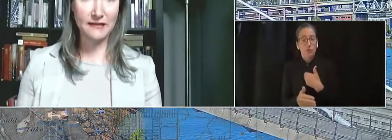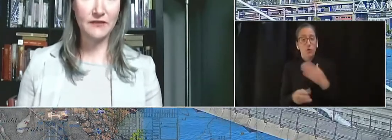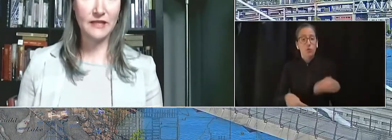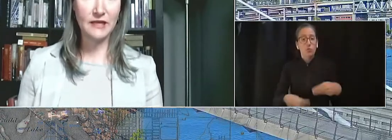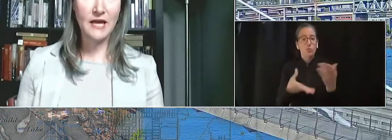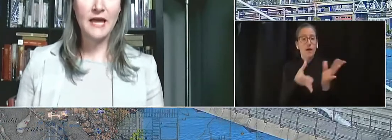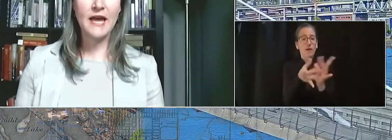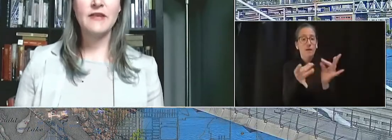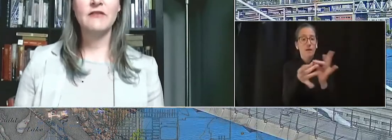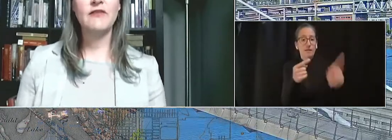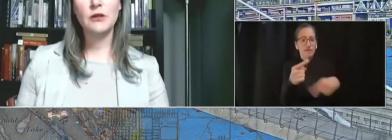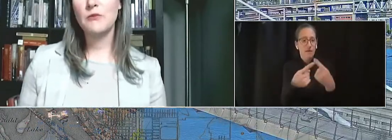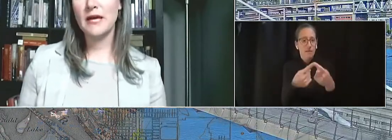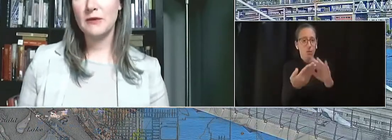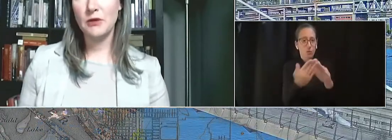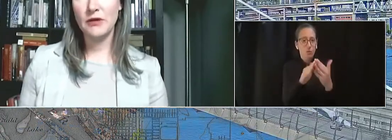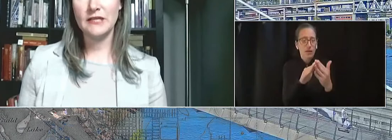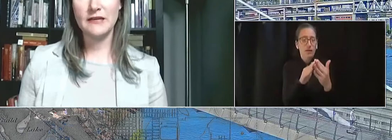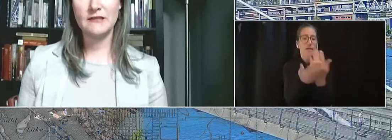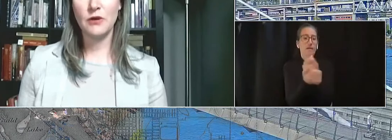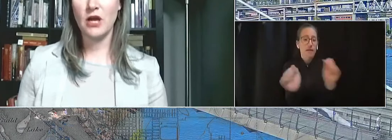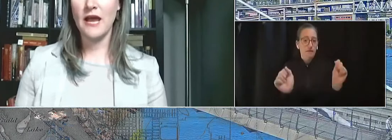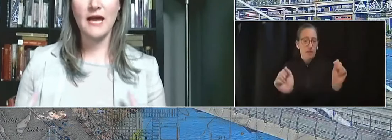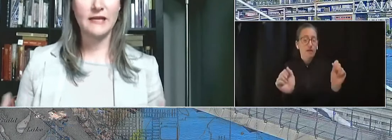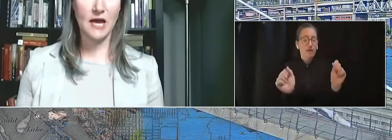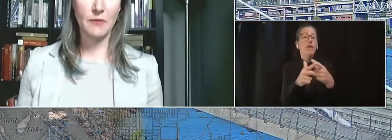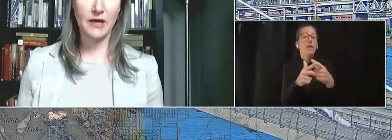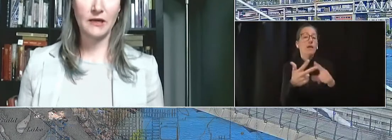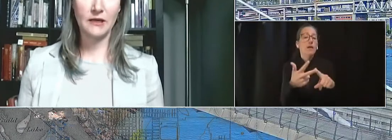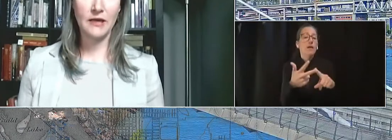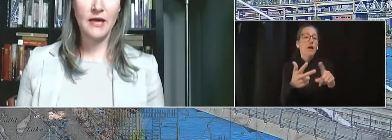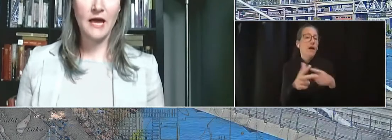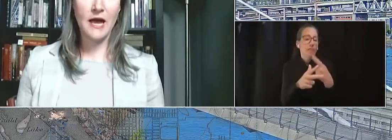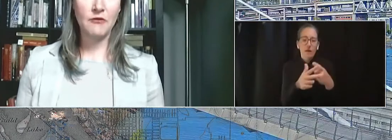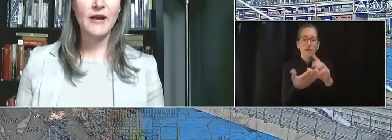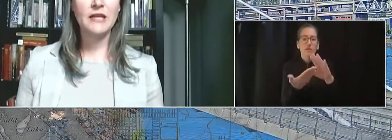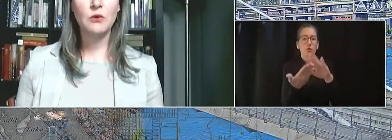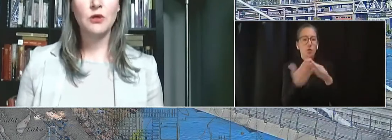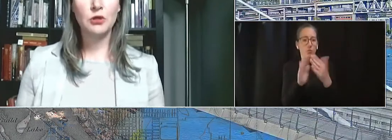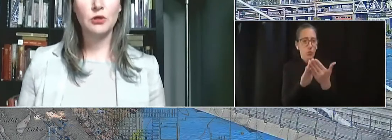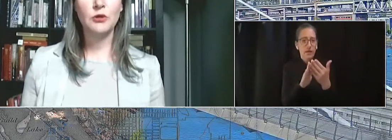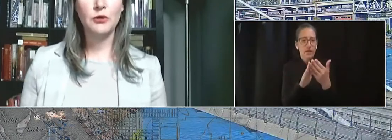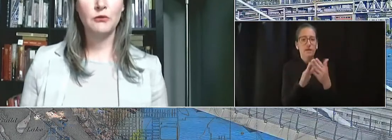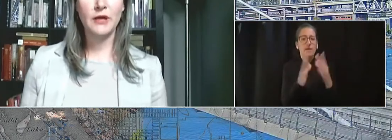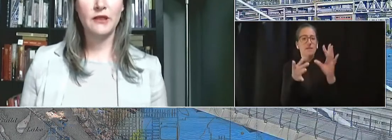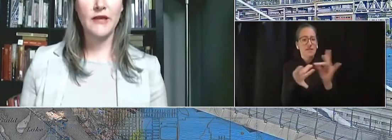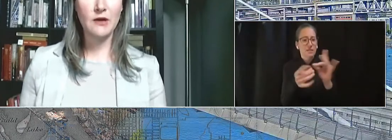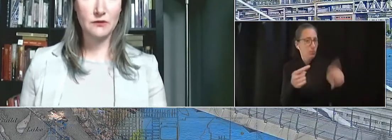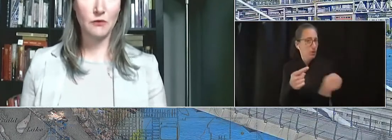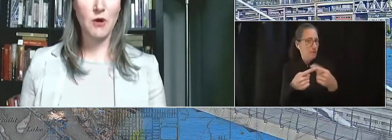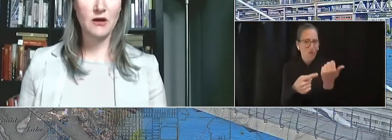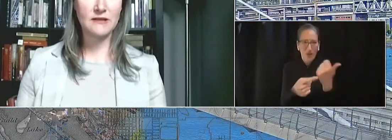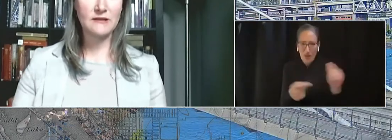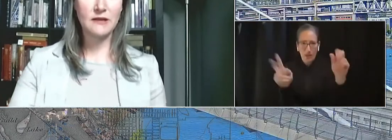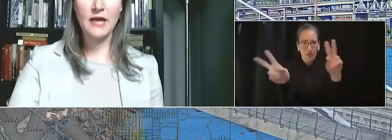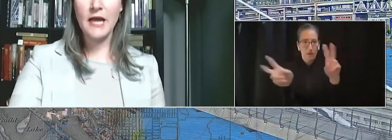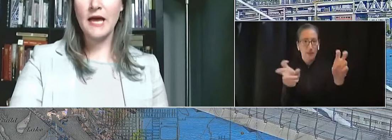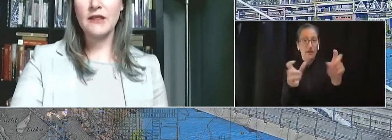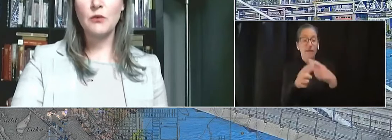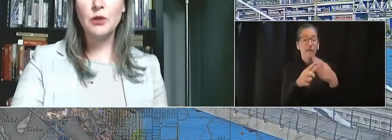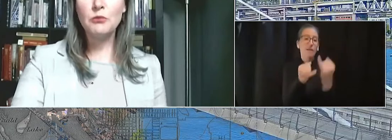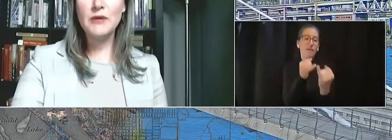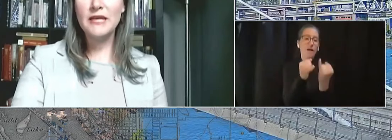on community safety, and then followed by community testimony on any topic. Finally, we'll conclude with Council remarks.